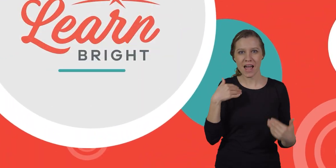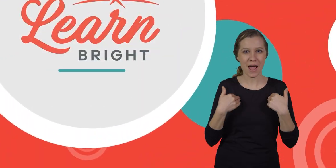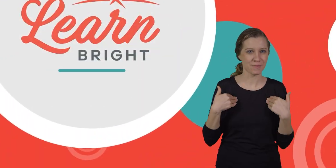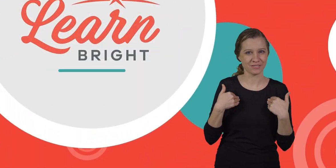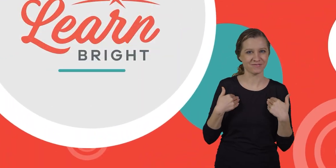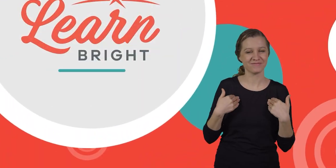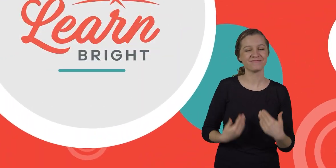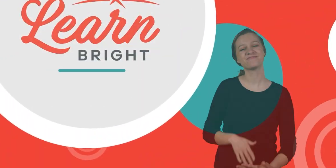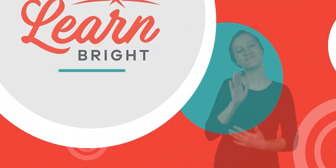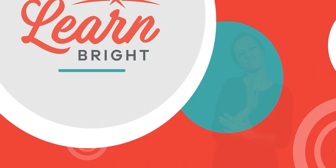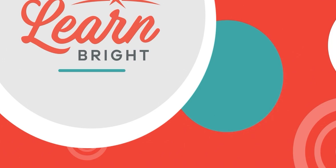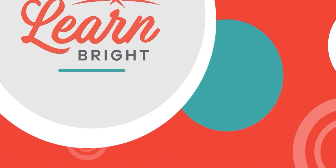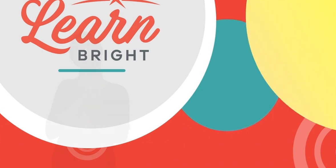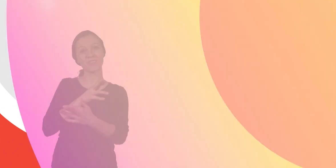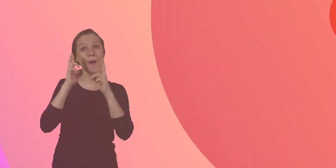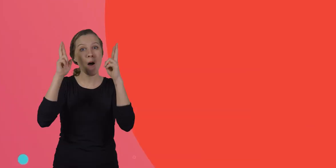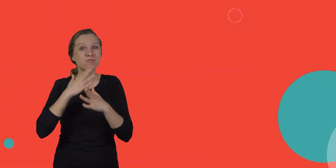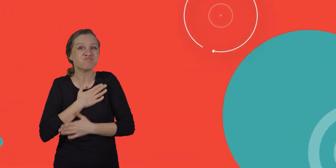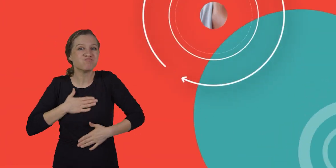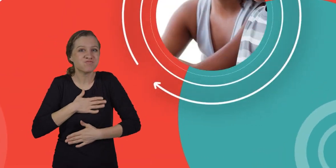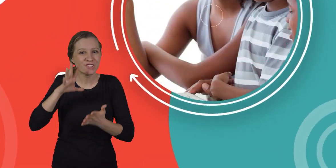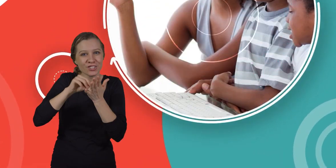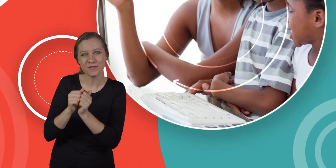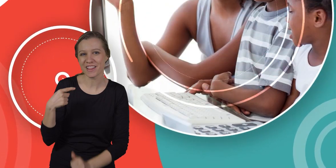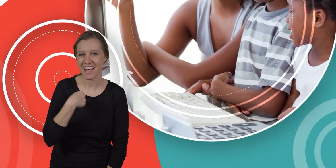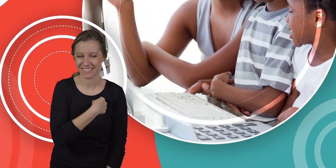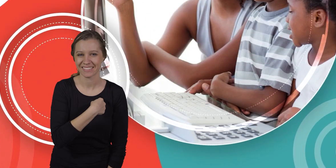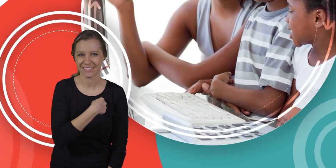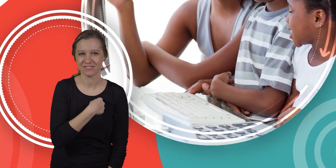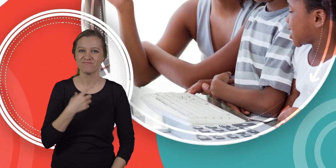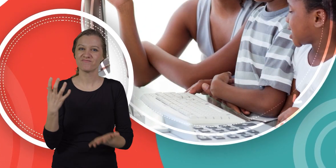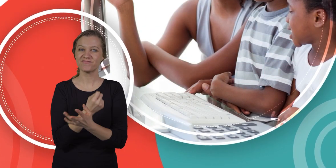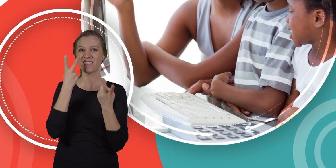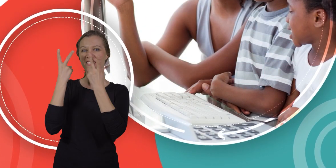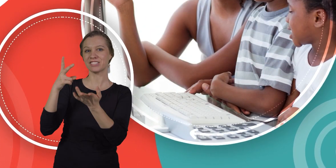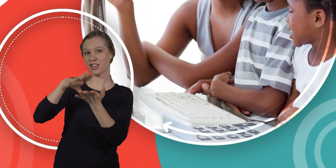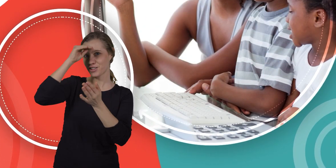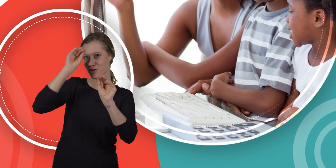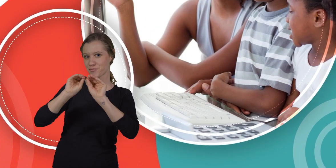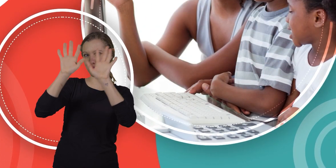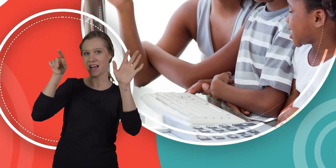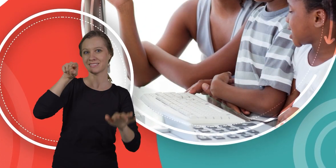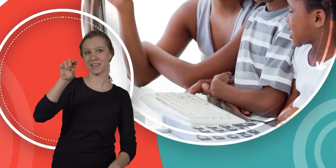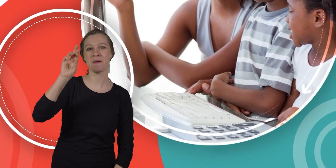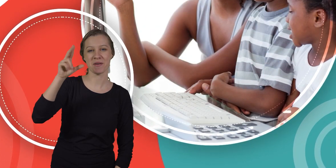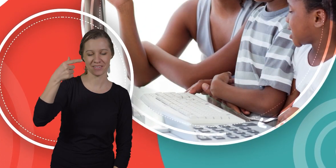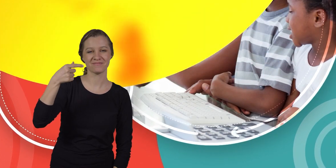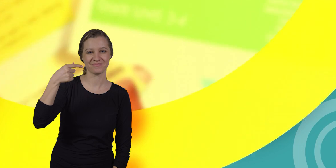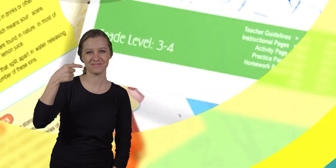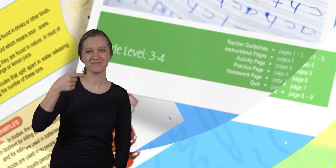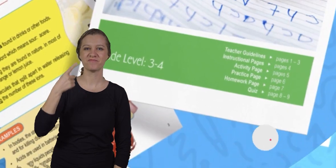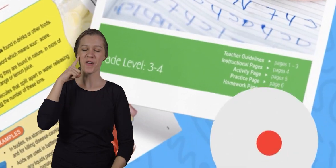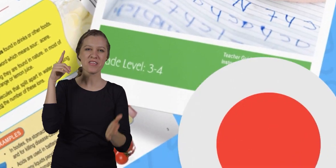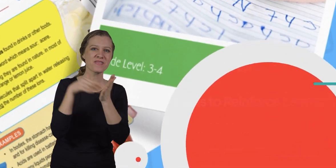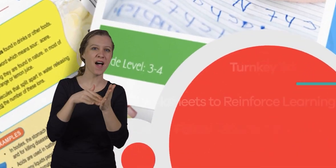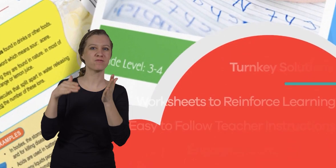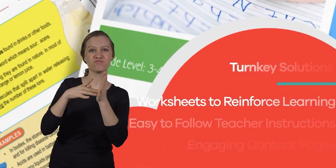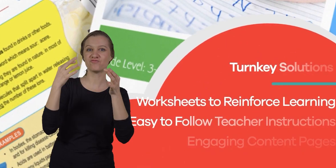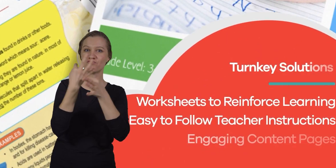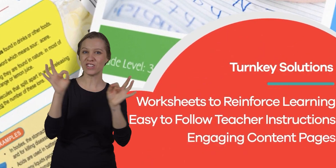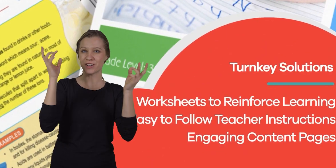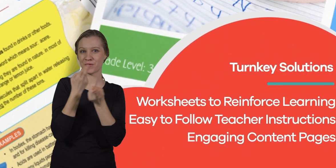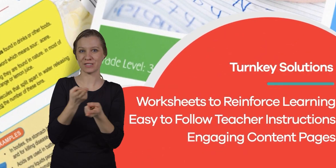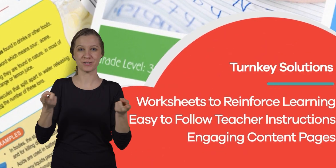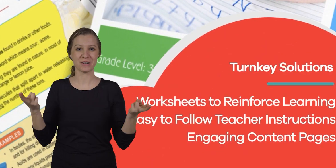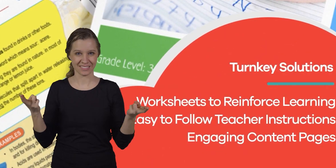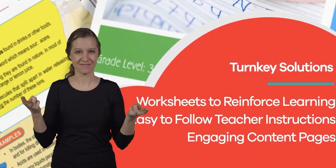learning with us visit us at learnbright.org for thousands of free resources resources and turnkey